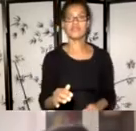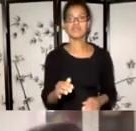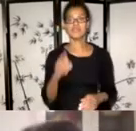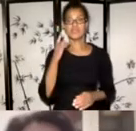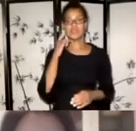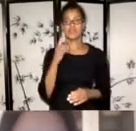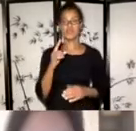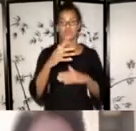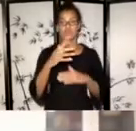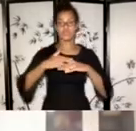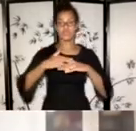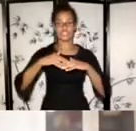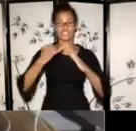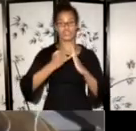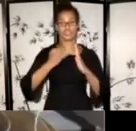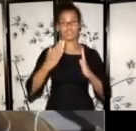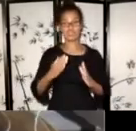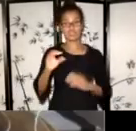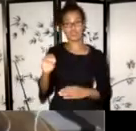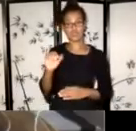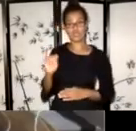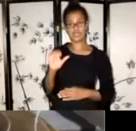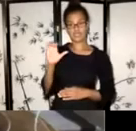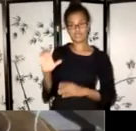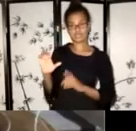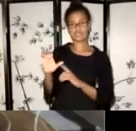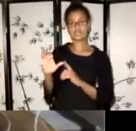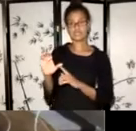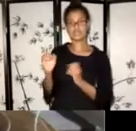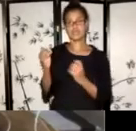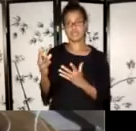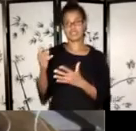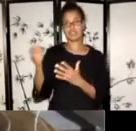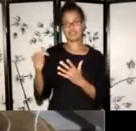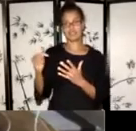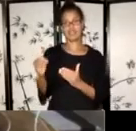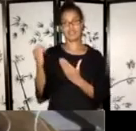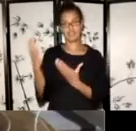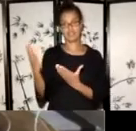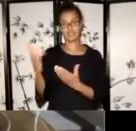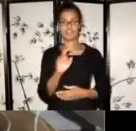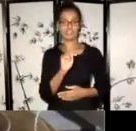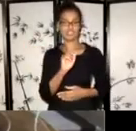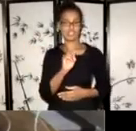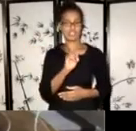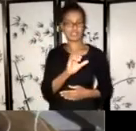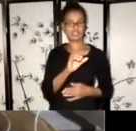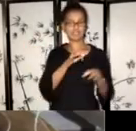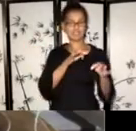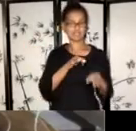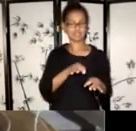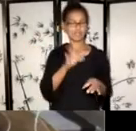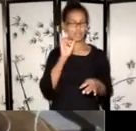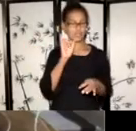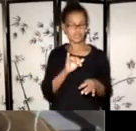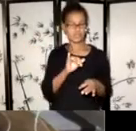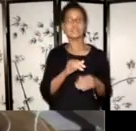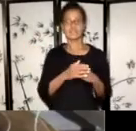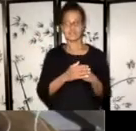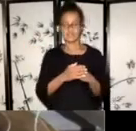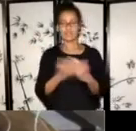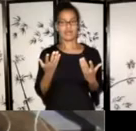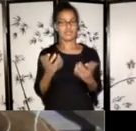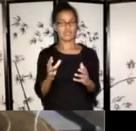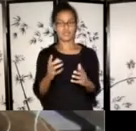uh, the OAC and how the TAC functions and the OAC functions. Um, I'll try not to repeat some of